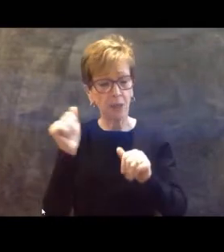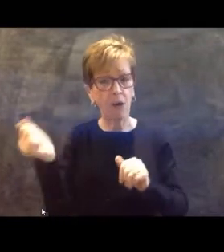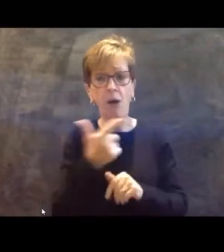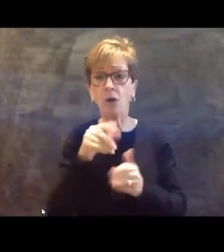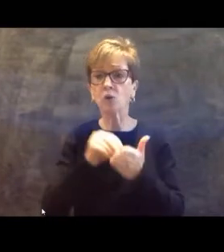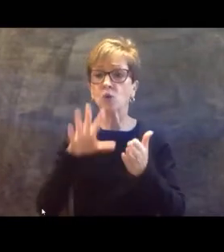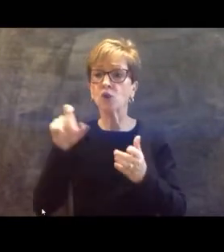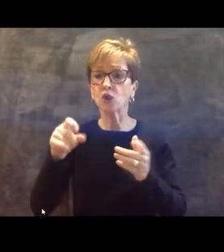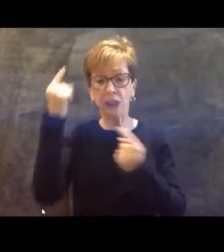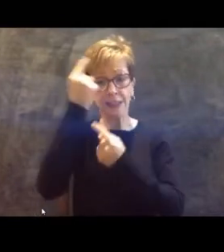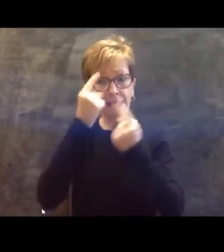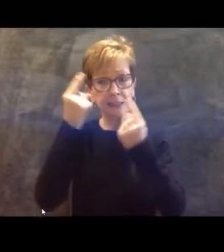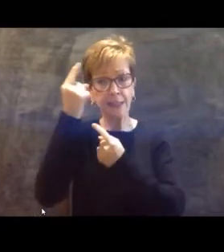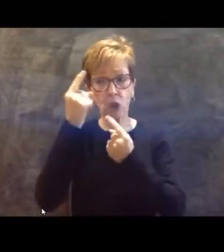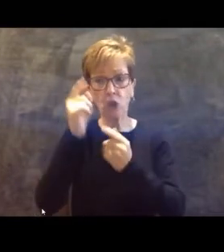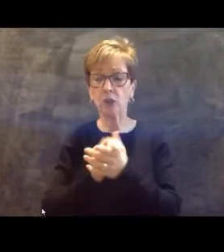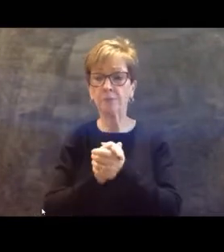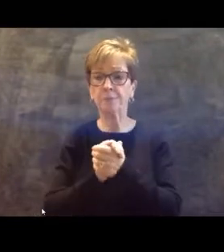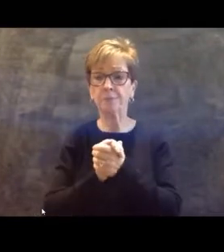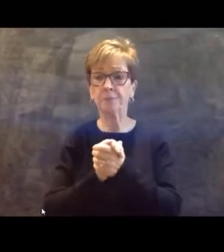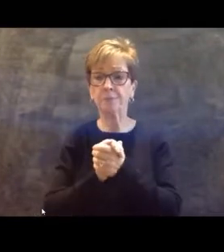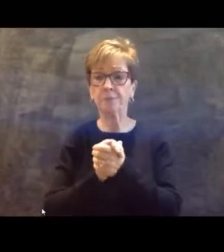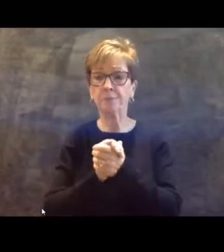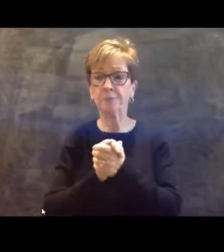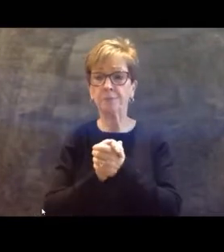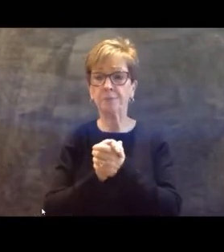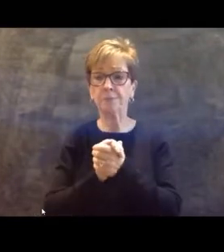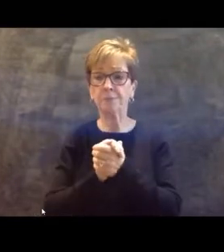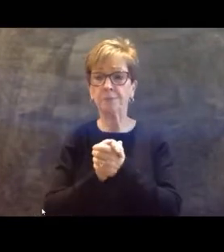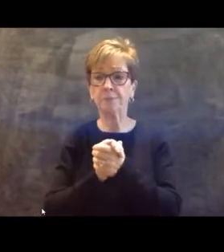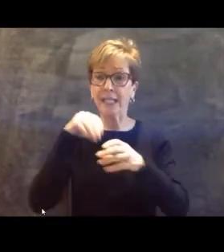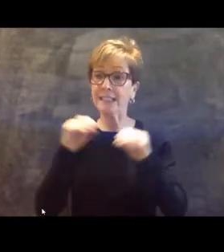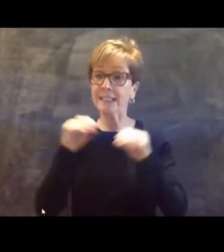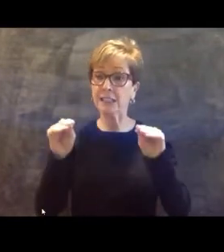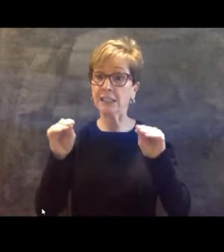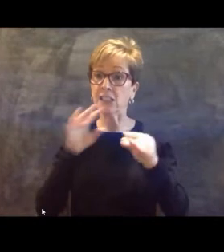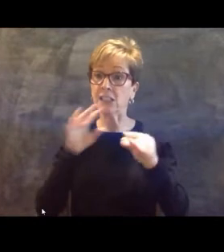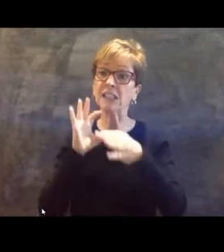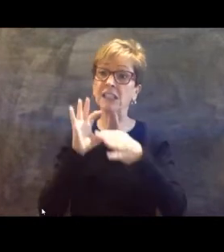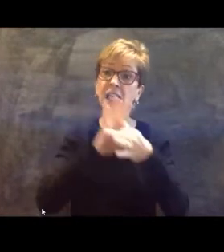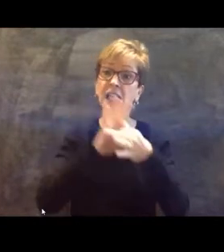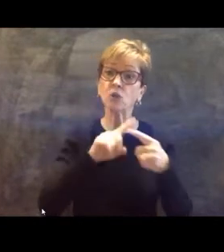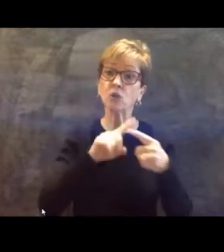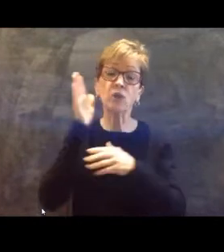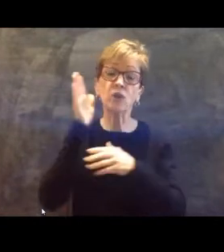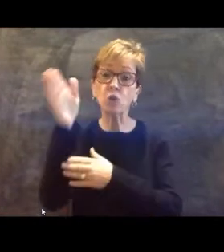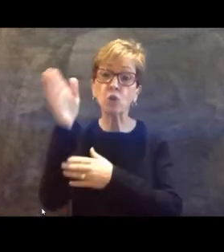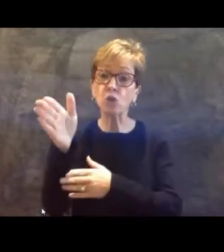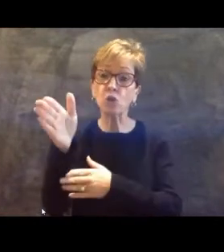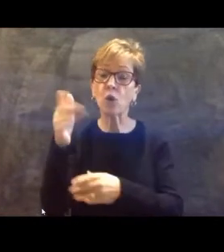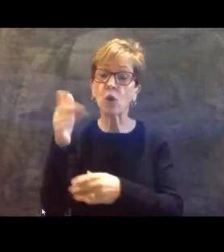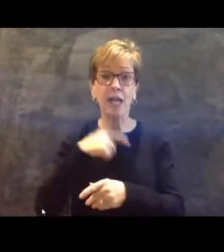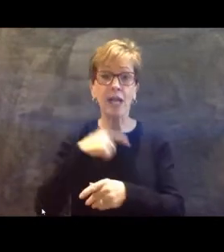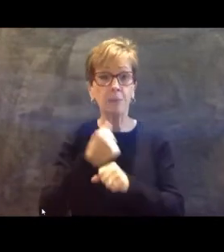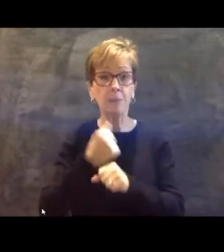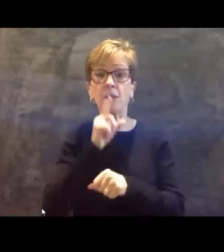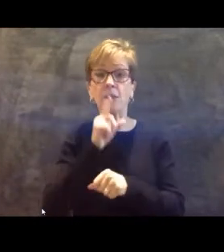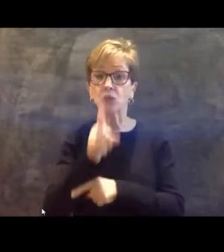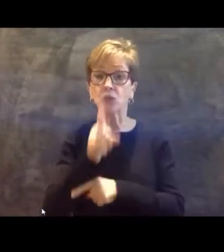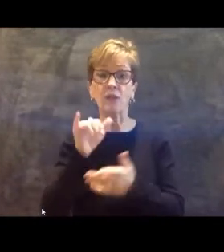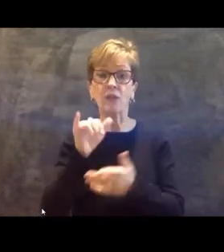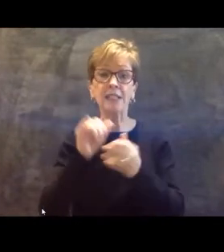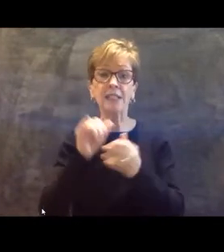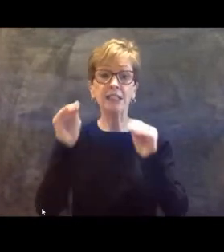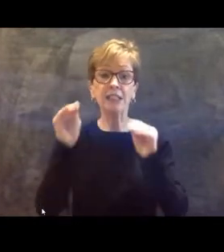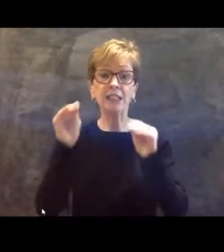work in teaching is a connection to the future and we have to work to make sure that future is a better place for all